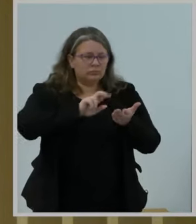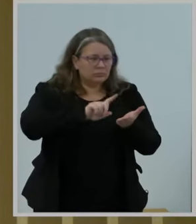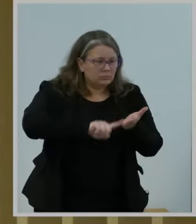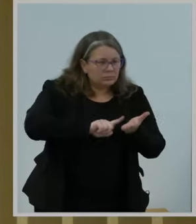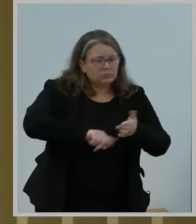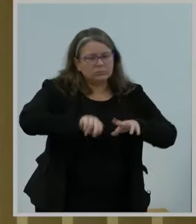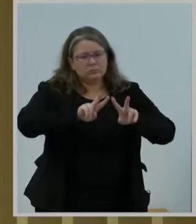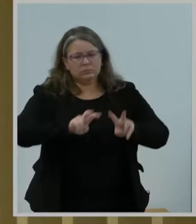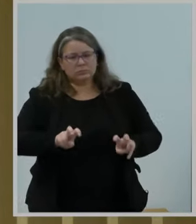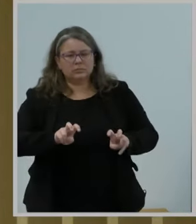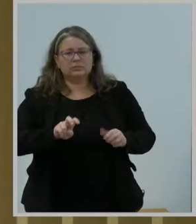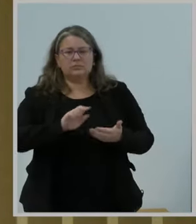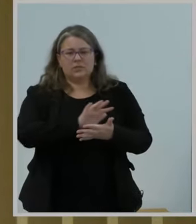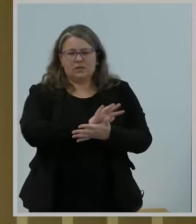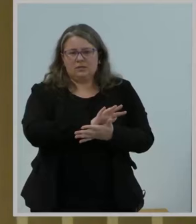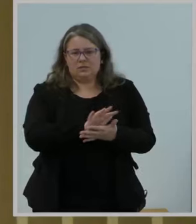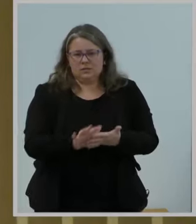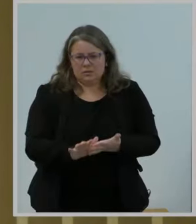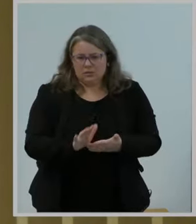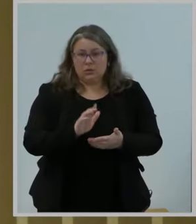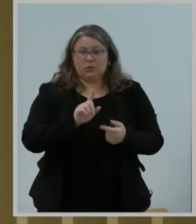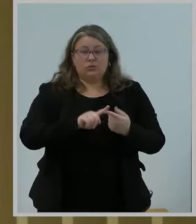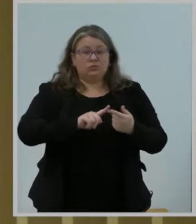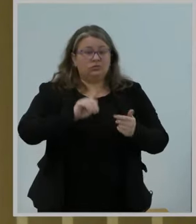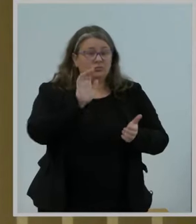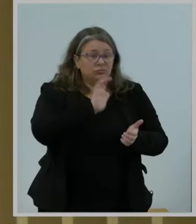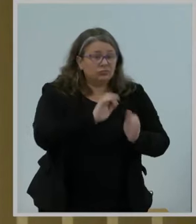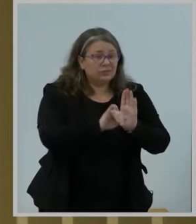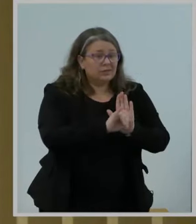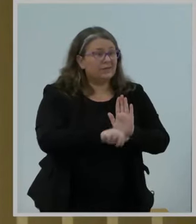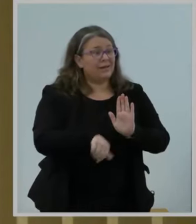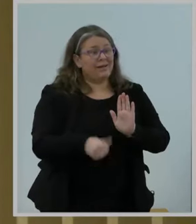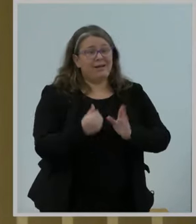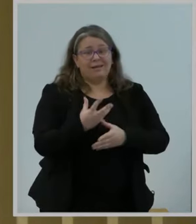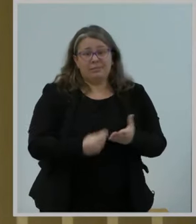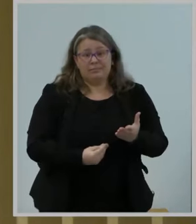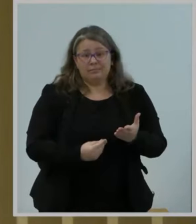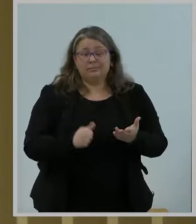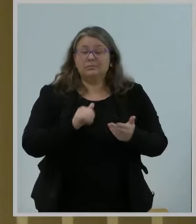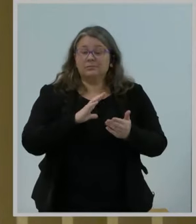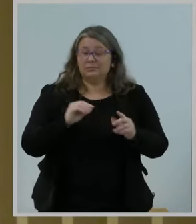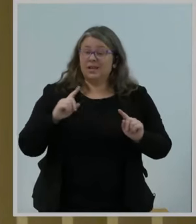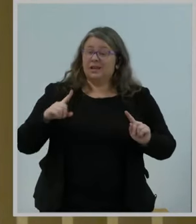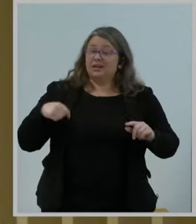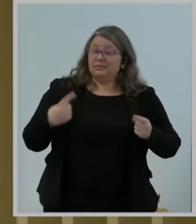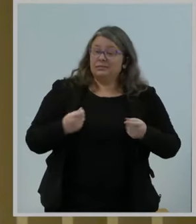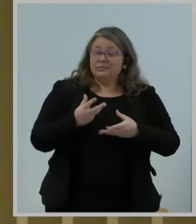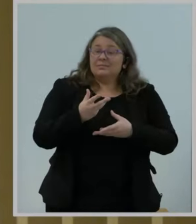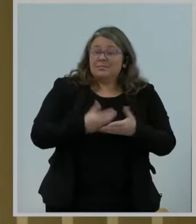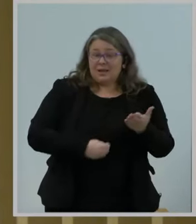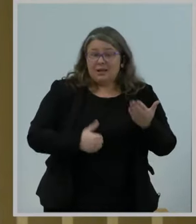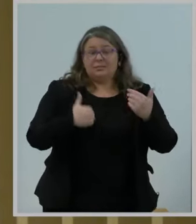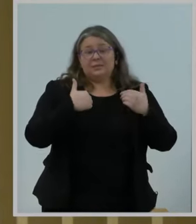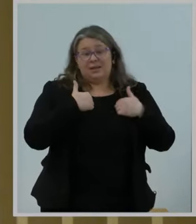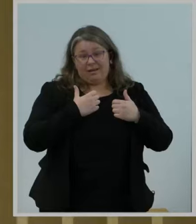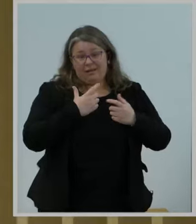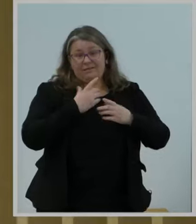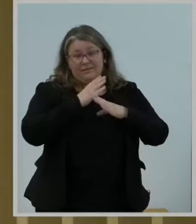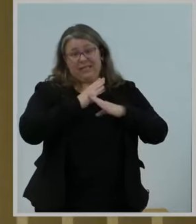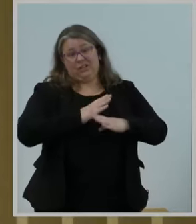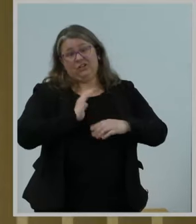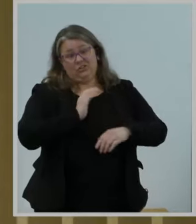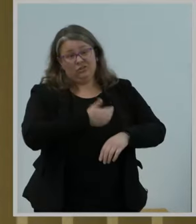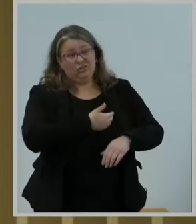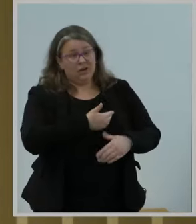And gaps in our authority have in fact already manifested and hindered our ability to defend against known threats. Here's one example.